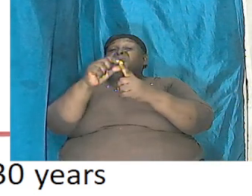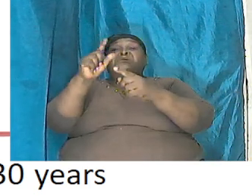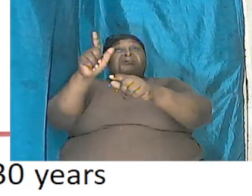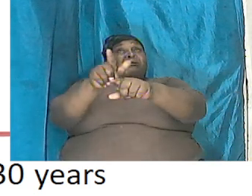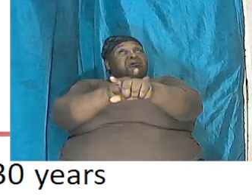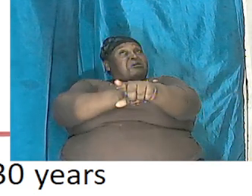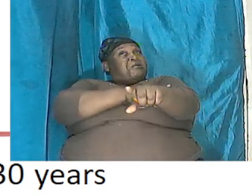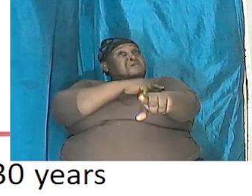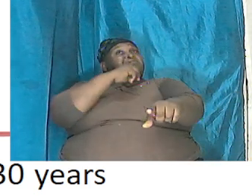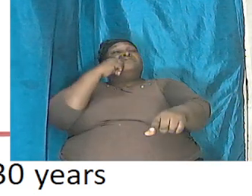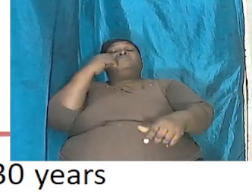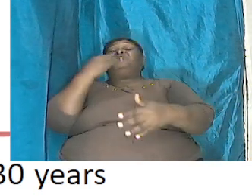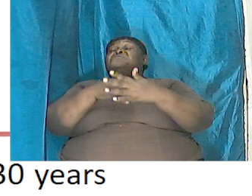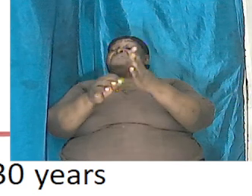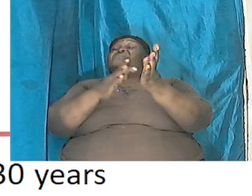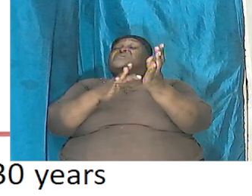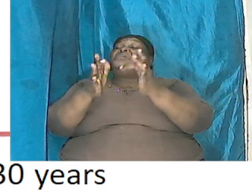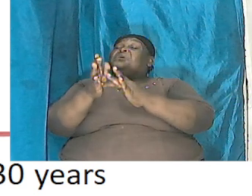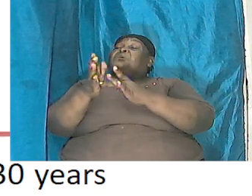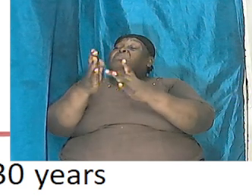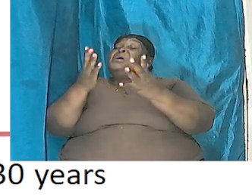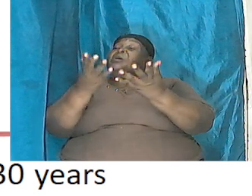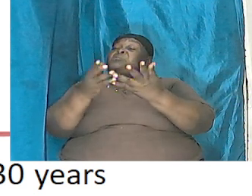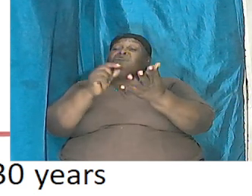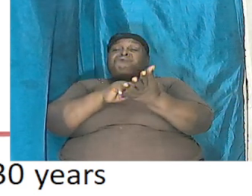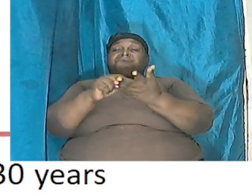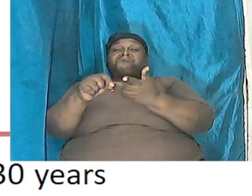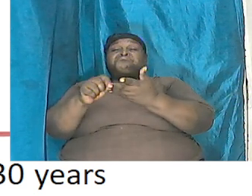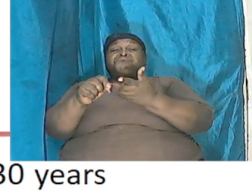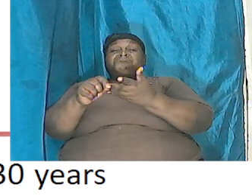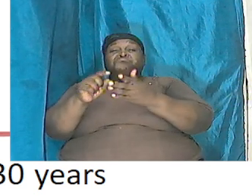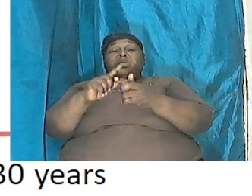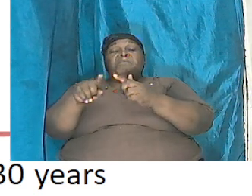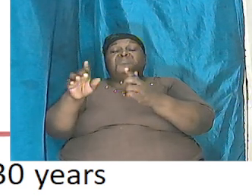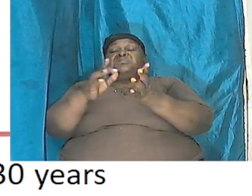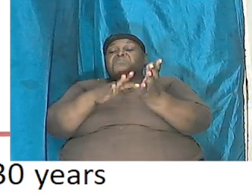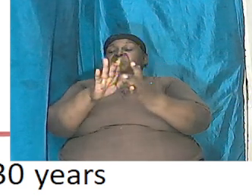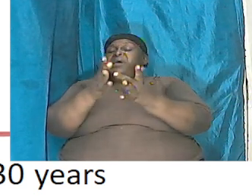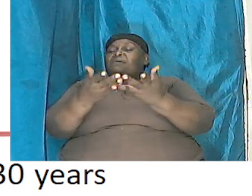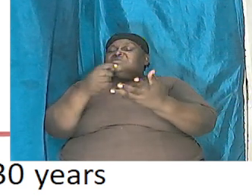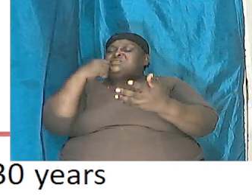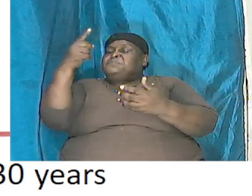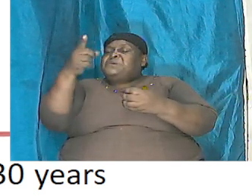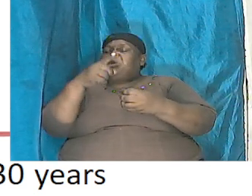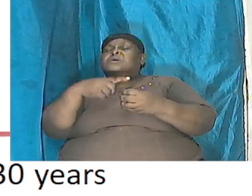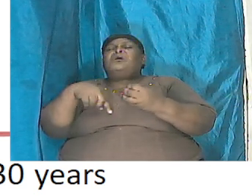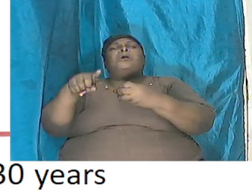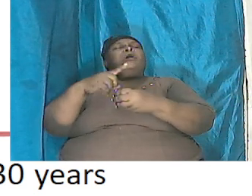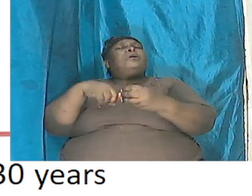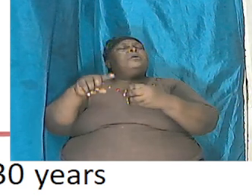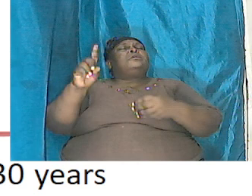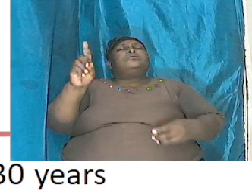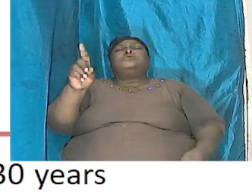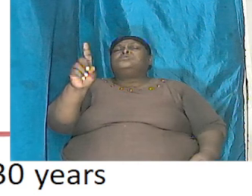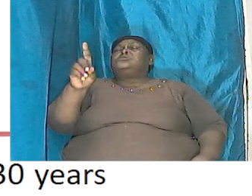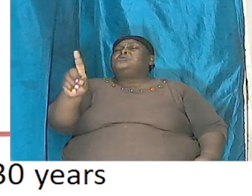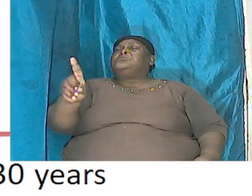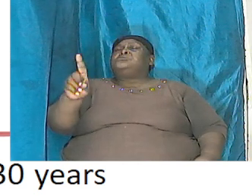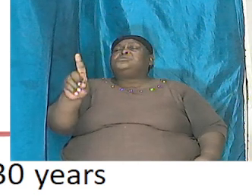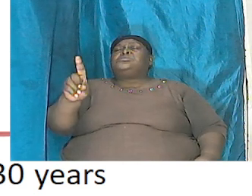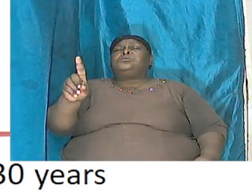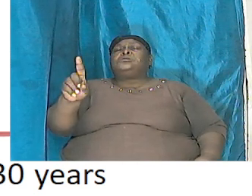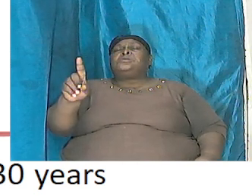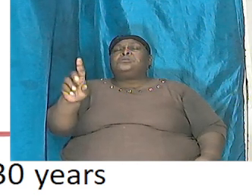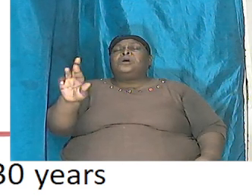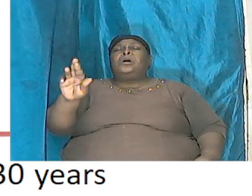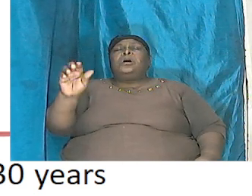but the Bible speak about dragon as I said some people say that they are not real and they have